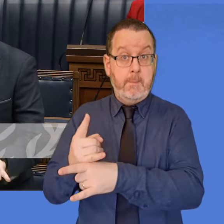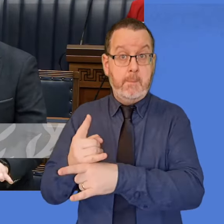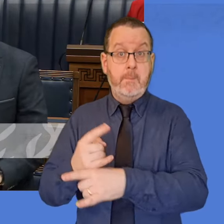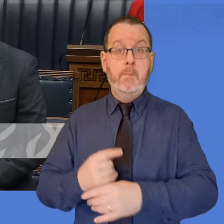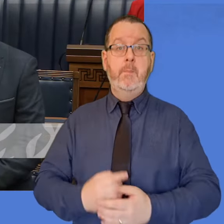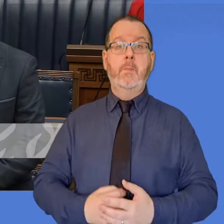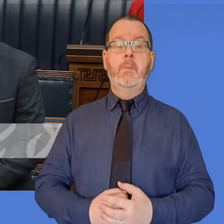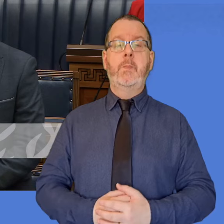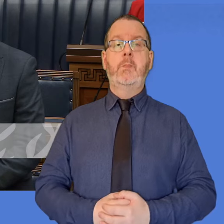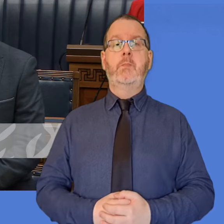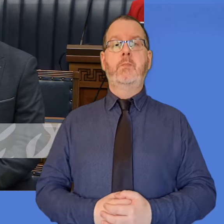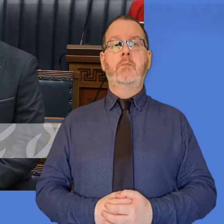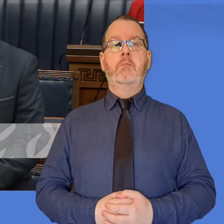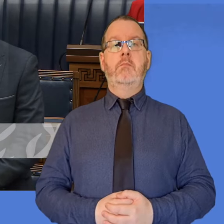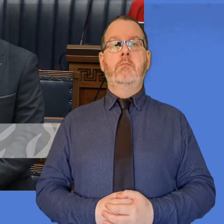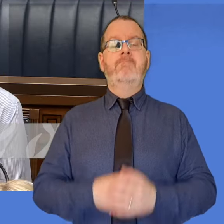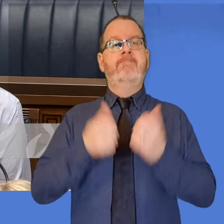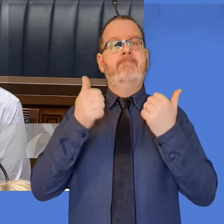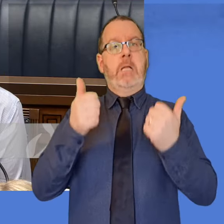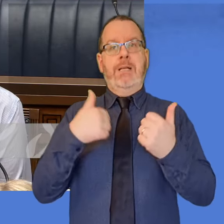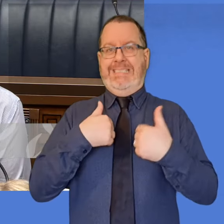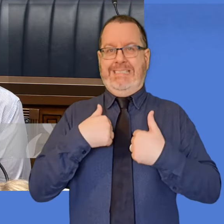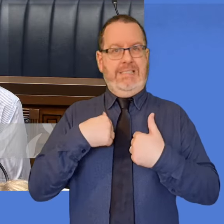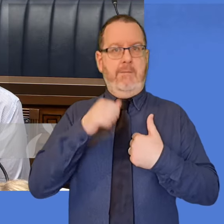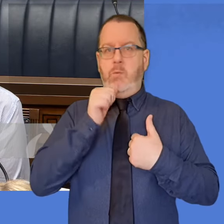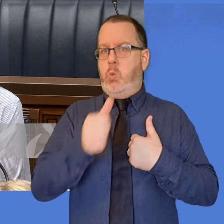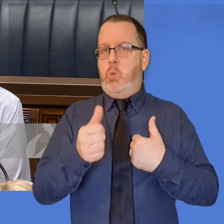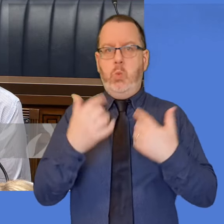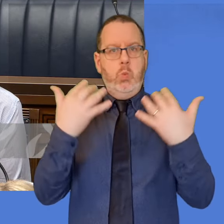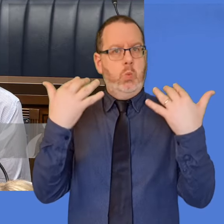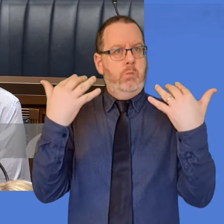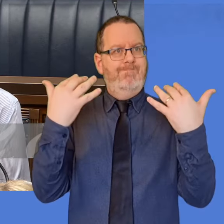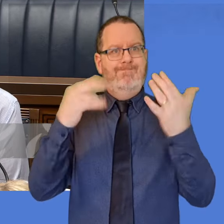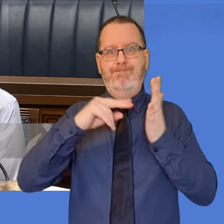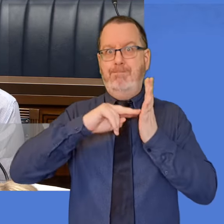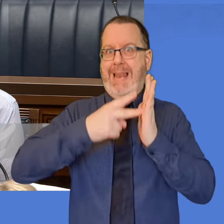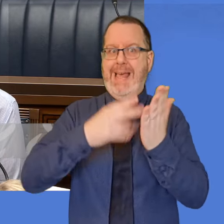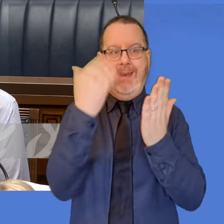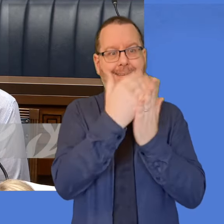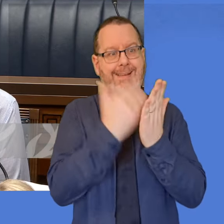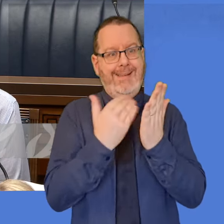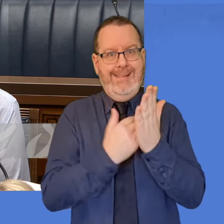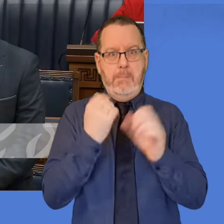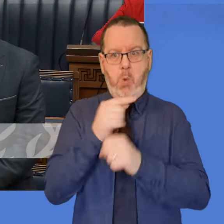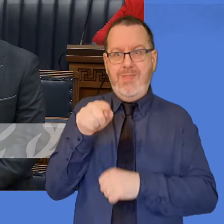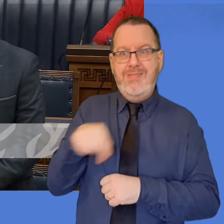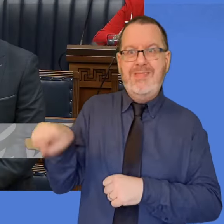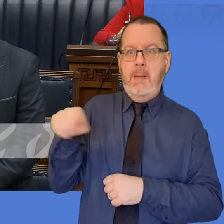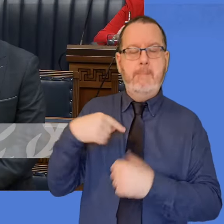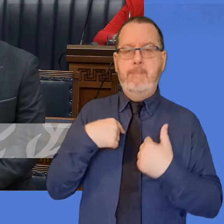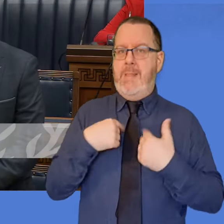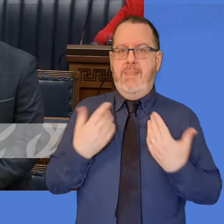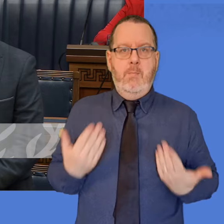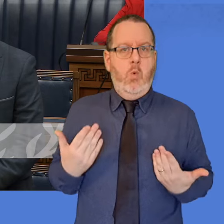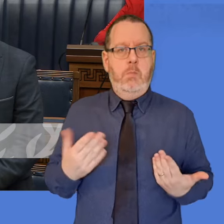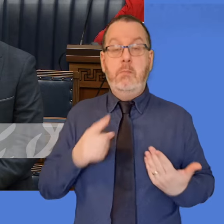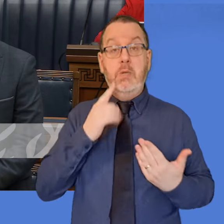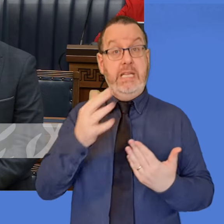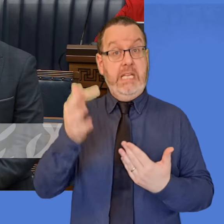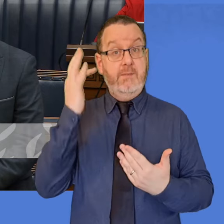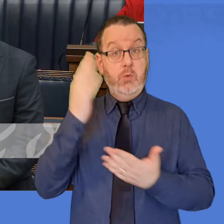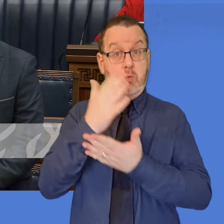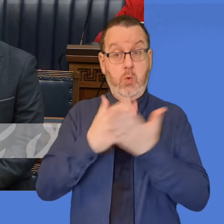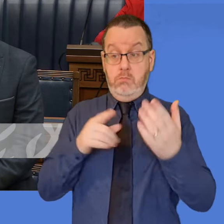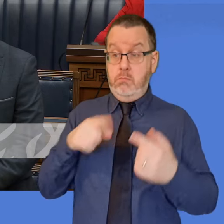plans around that at this stage, if there are certain facilities that have been damaged in that way, I'm more than happy for the member to bring